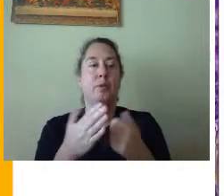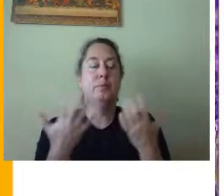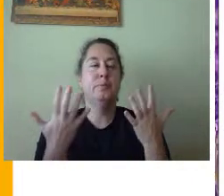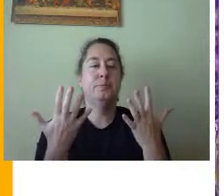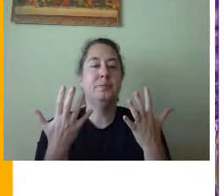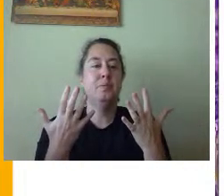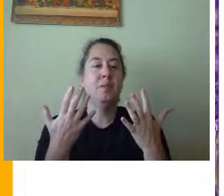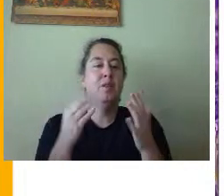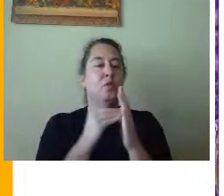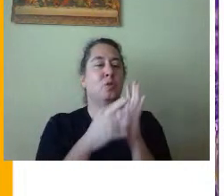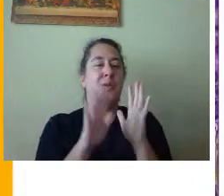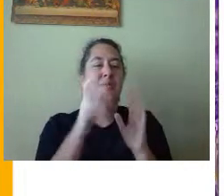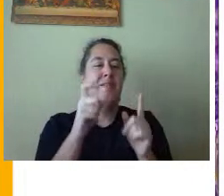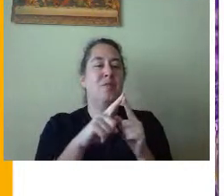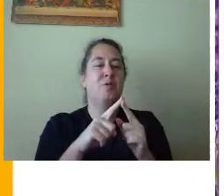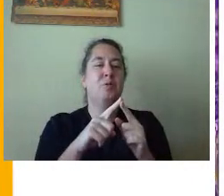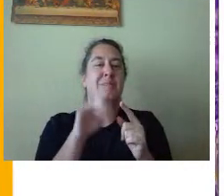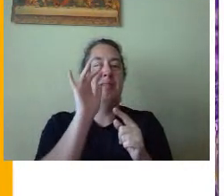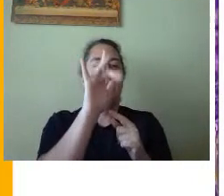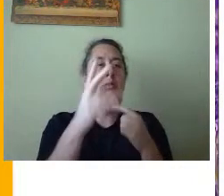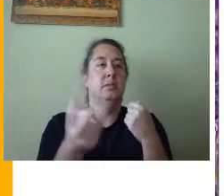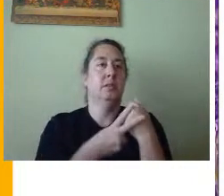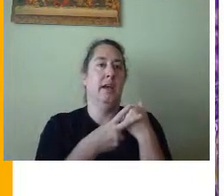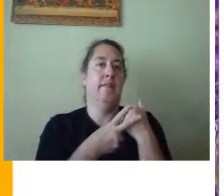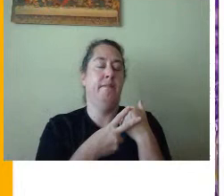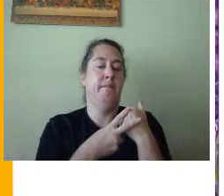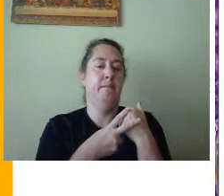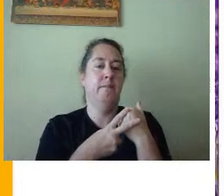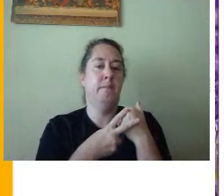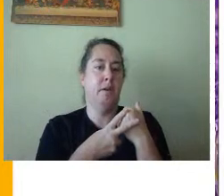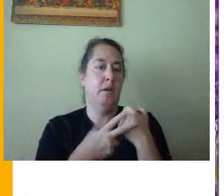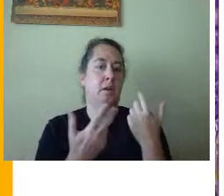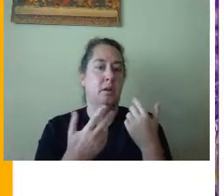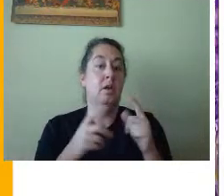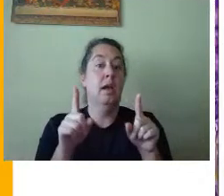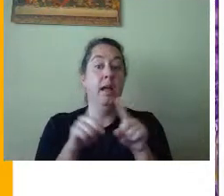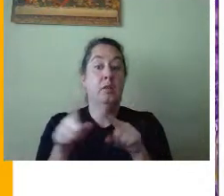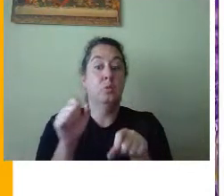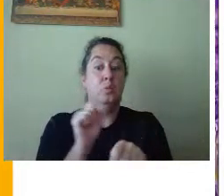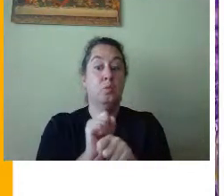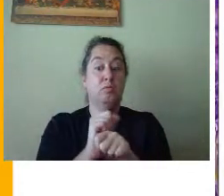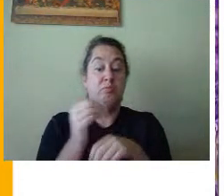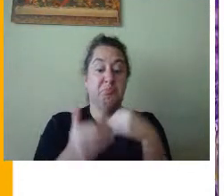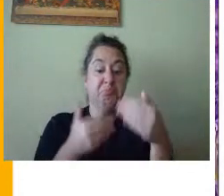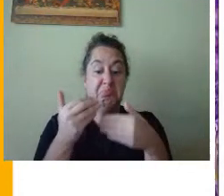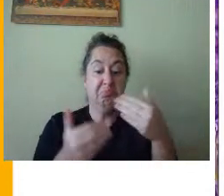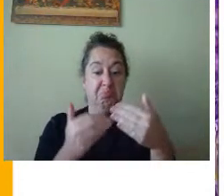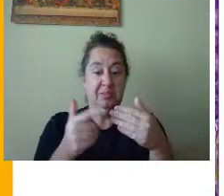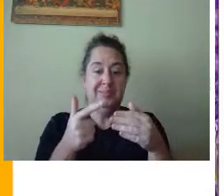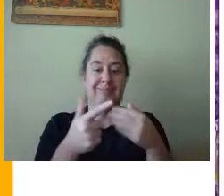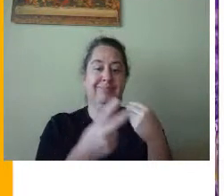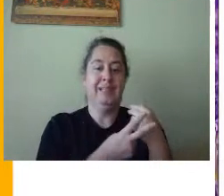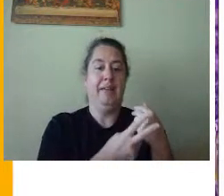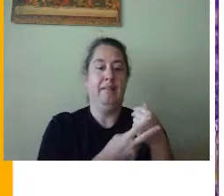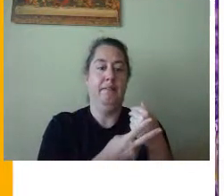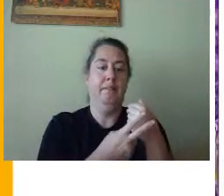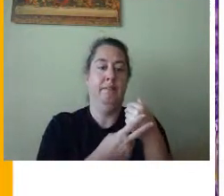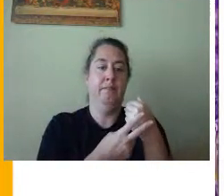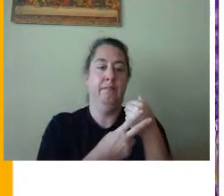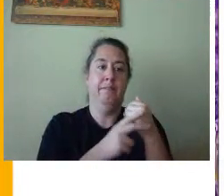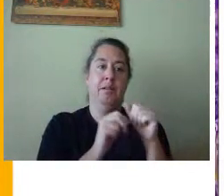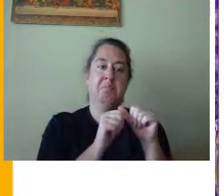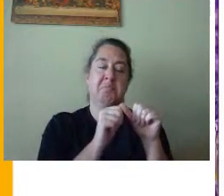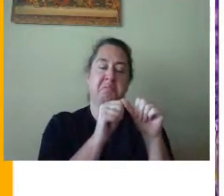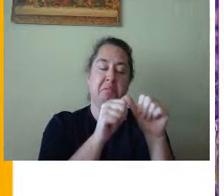They never have to click that save button. As they're working, it is saving. Sometimes